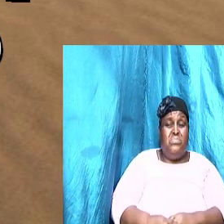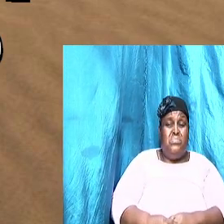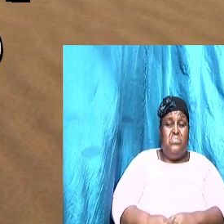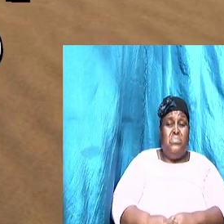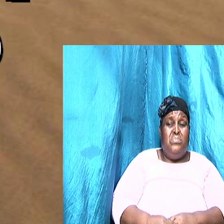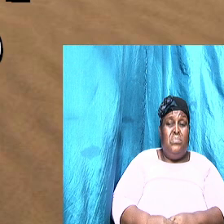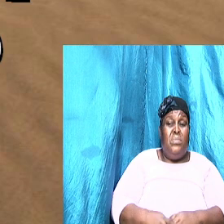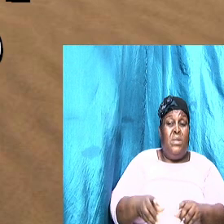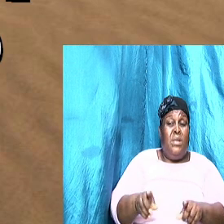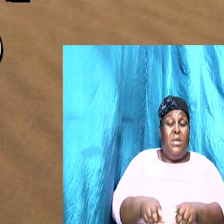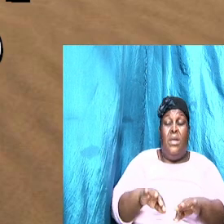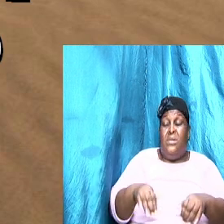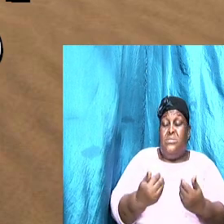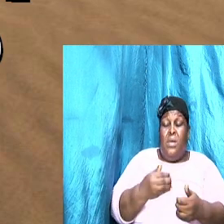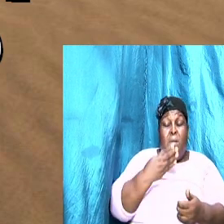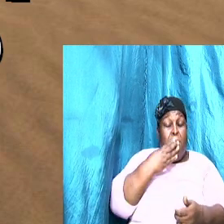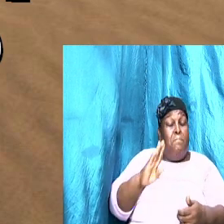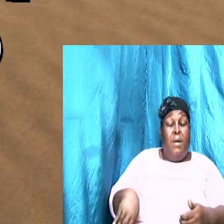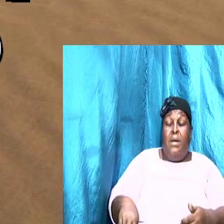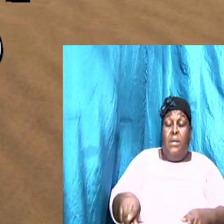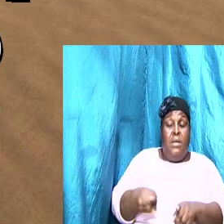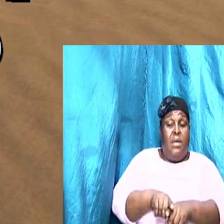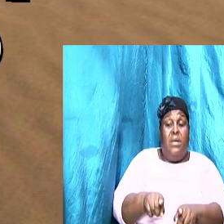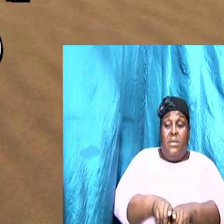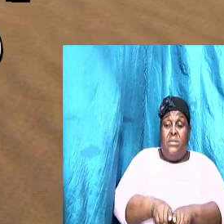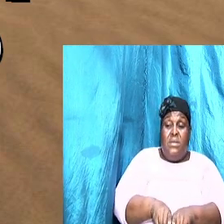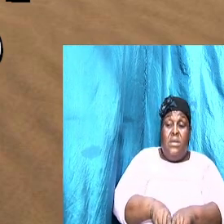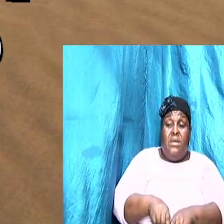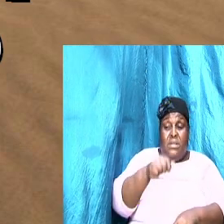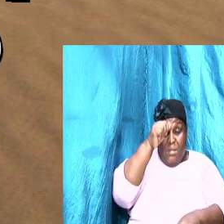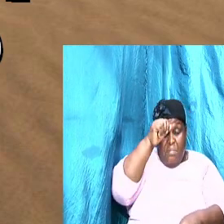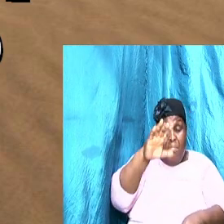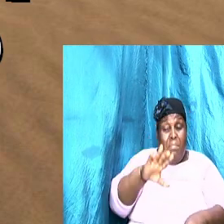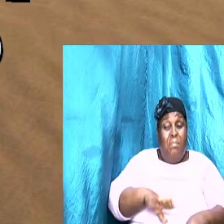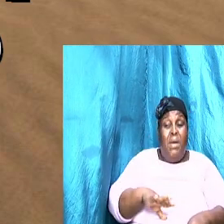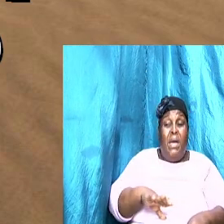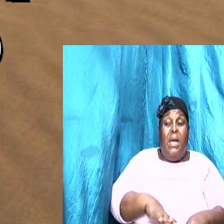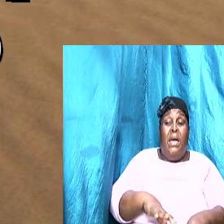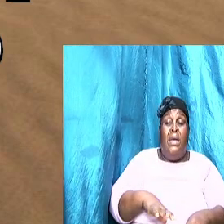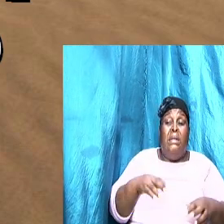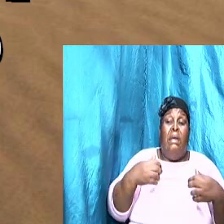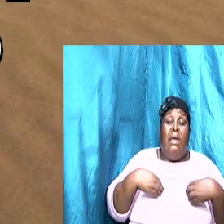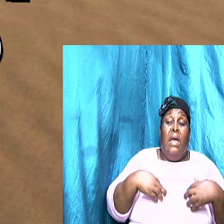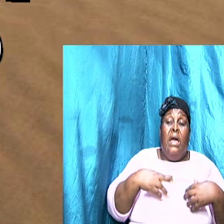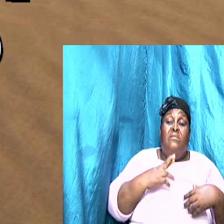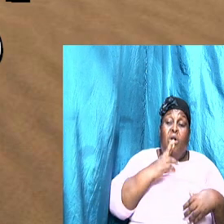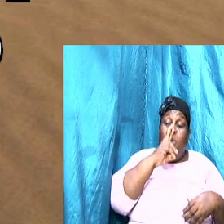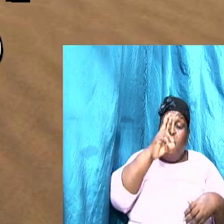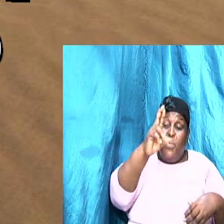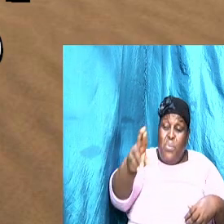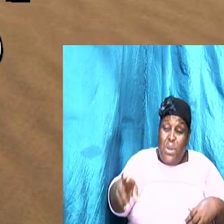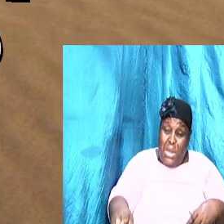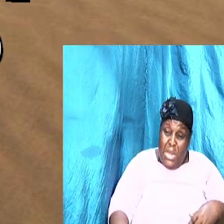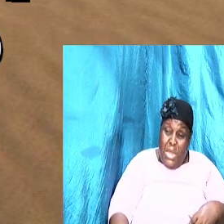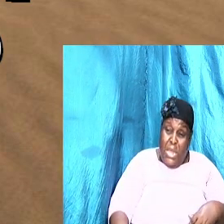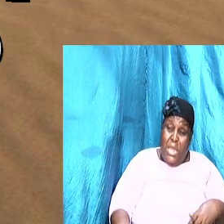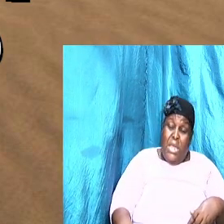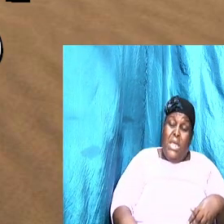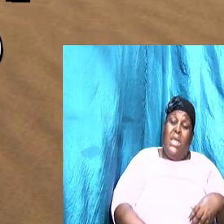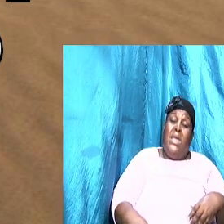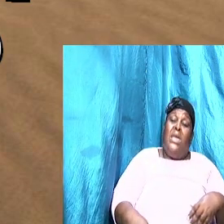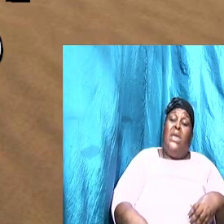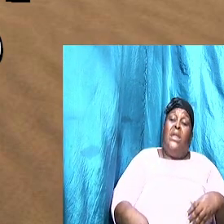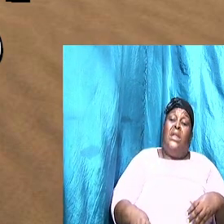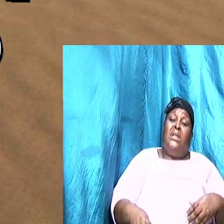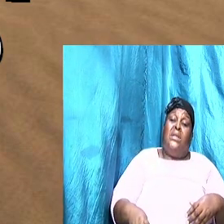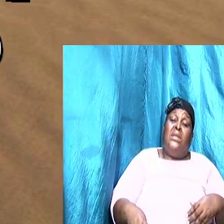Yet as bad as it was, and the man had a real, genuine case to recover his